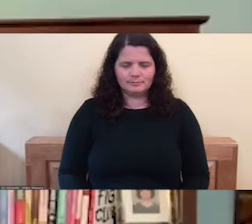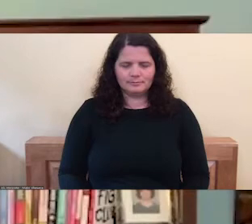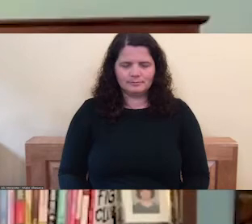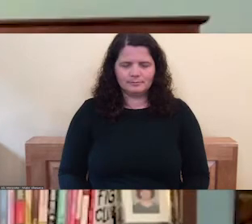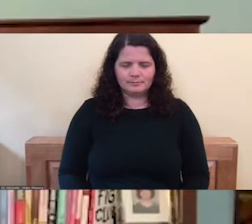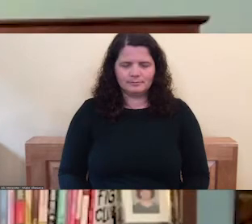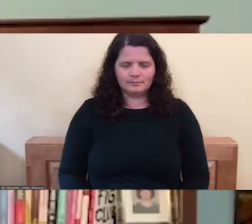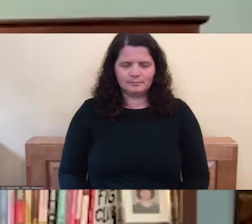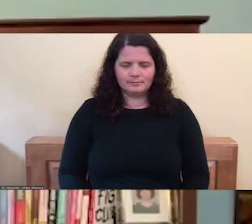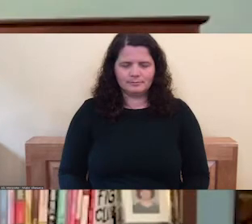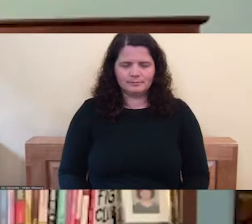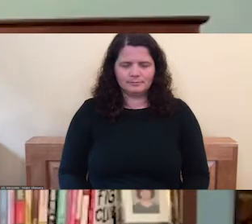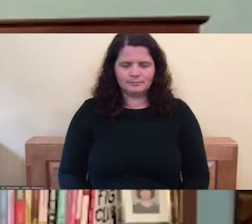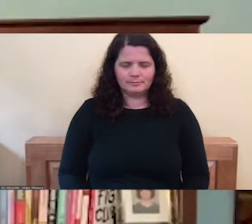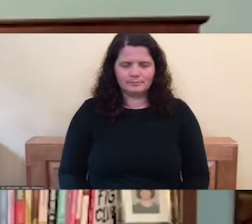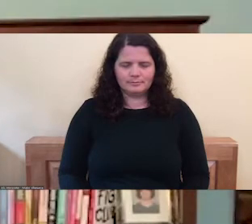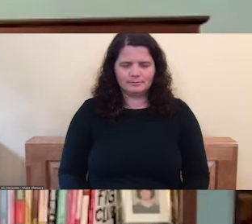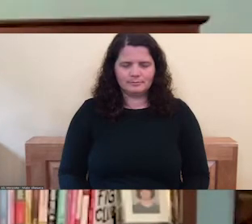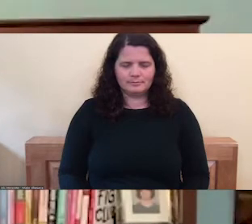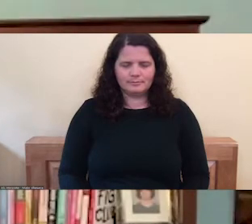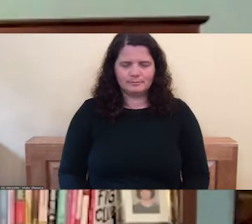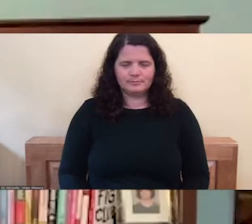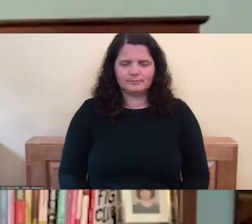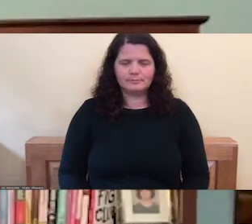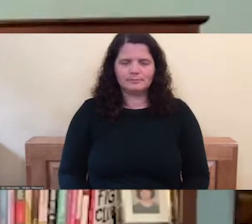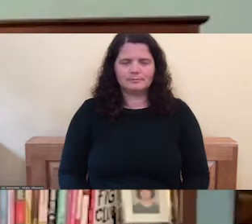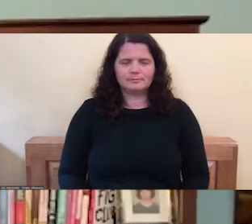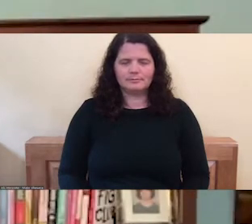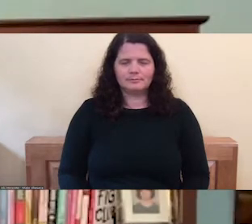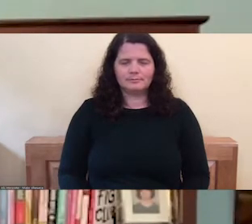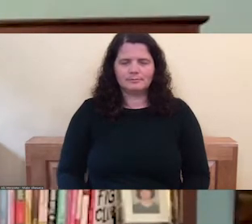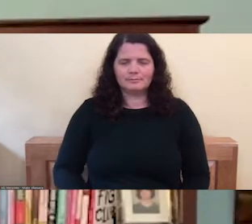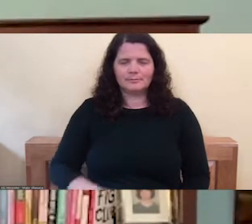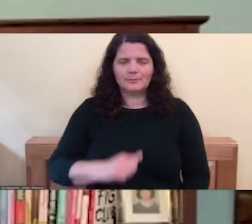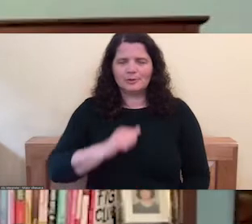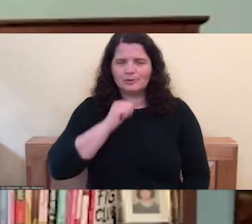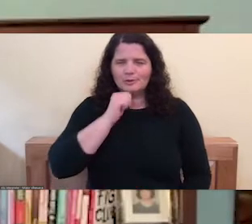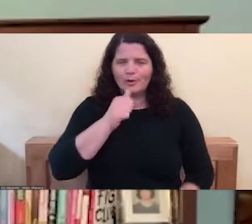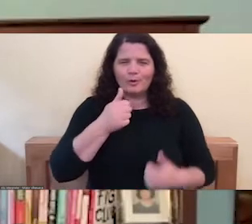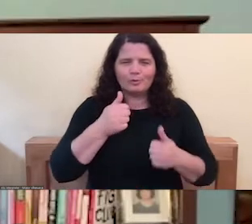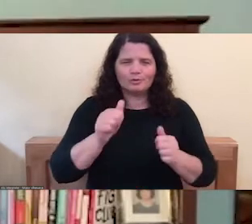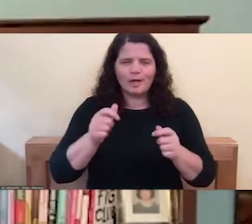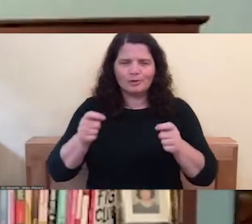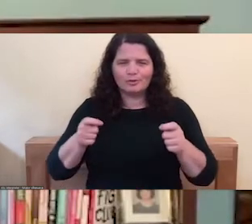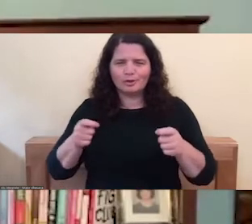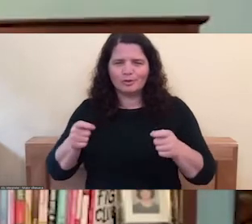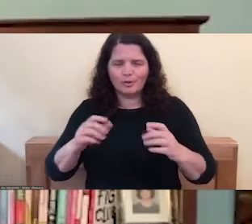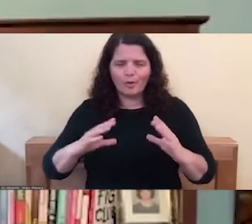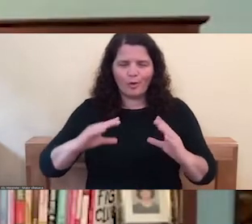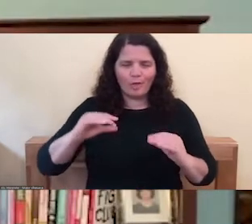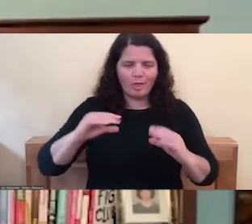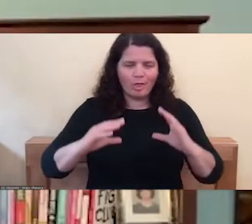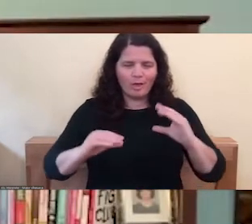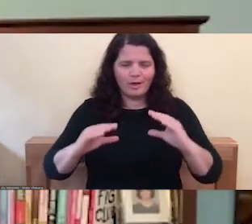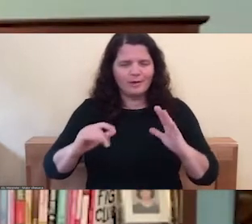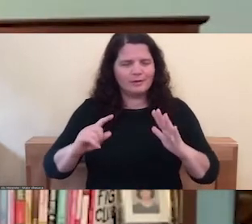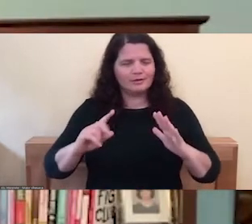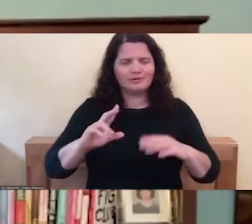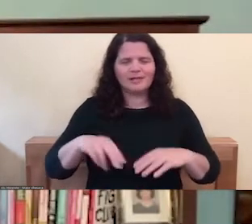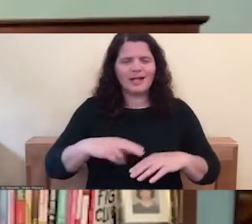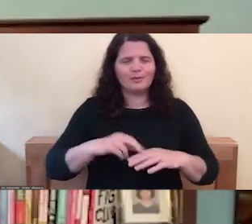And see if can, don't try to control it. What they do, just allow this to be as natural as the waves of an ocean.